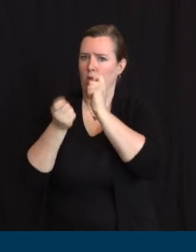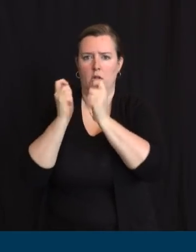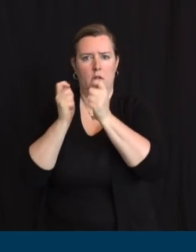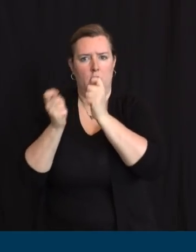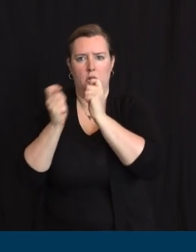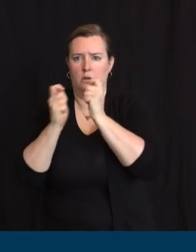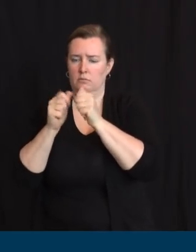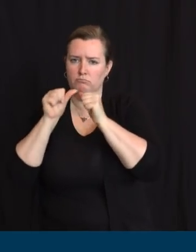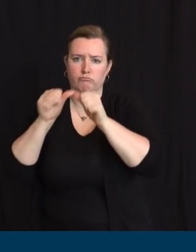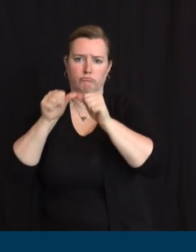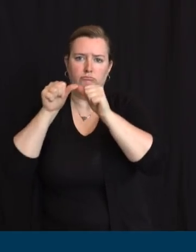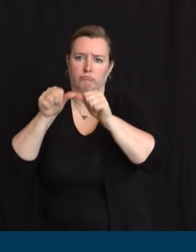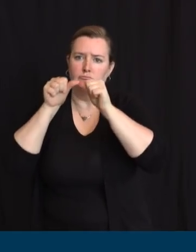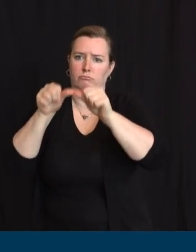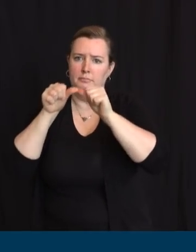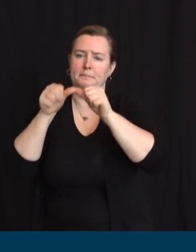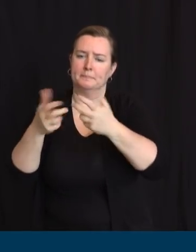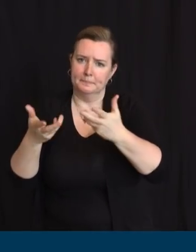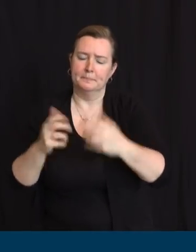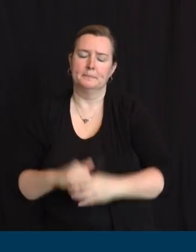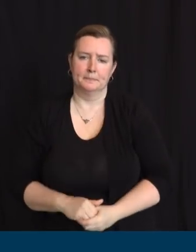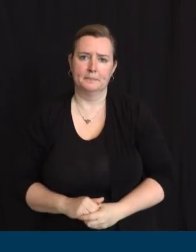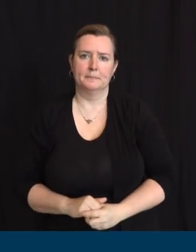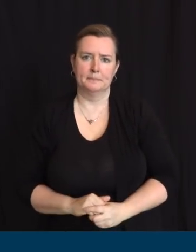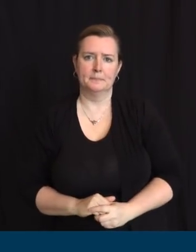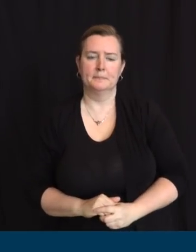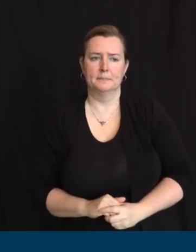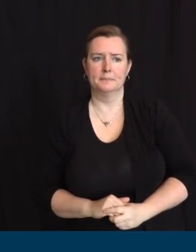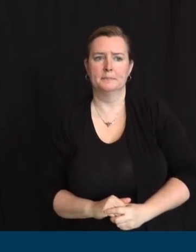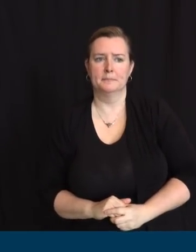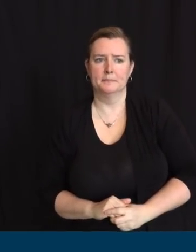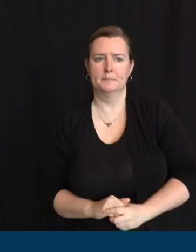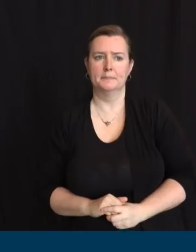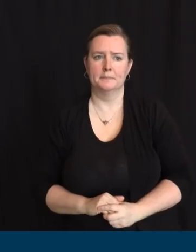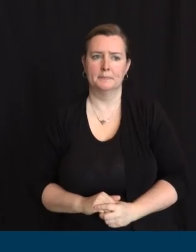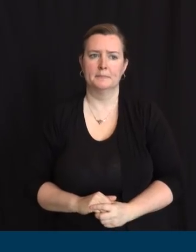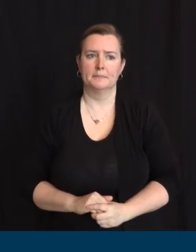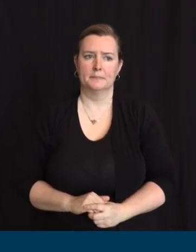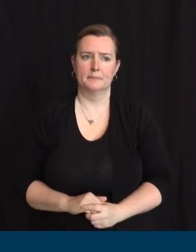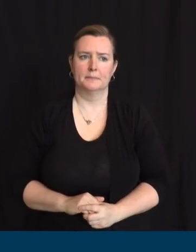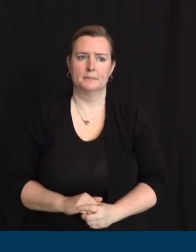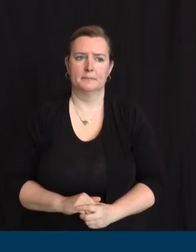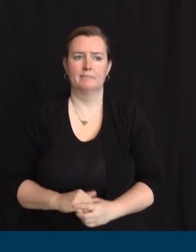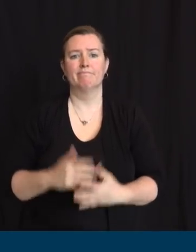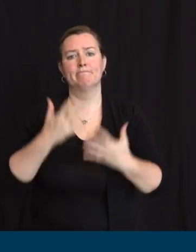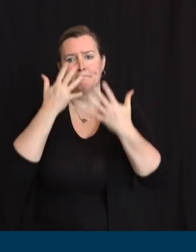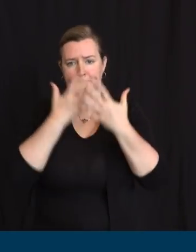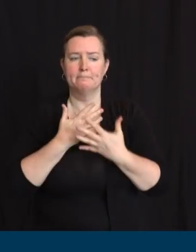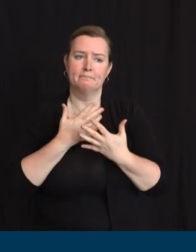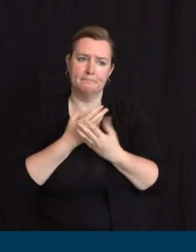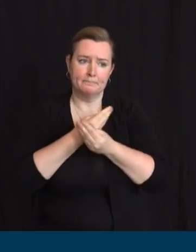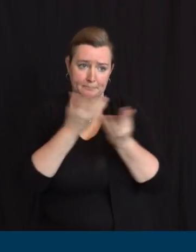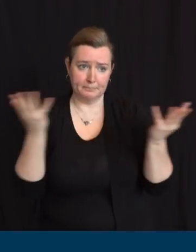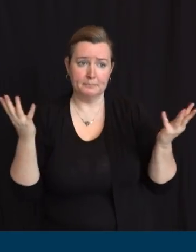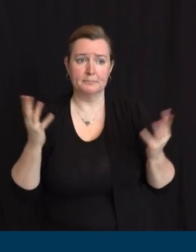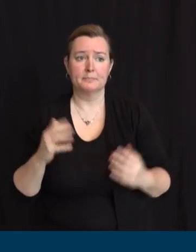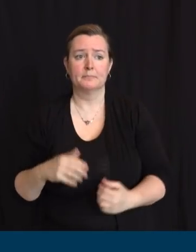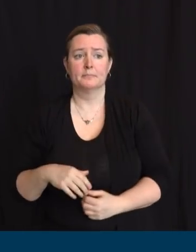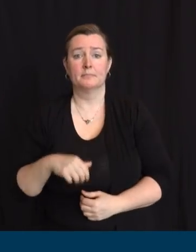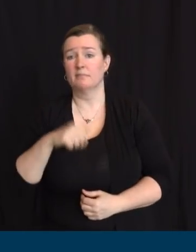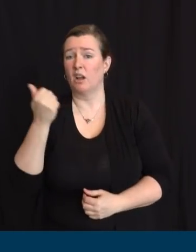And today, with the heaviest of hearts, we must also sadly note that another 365